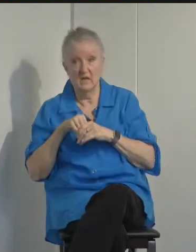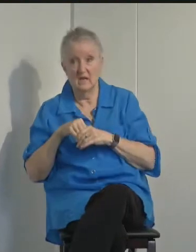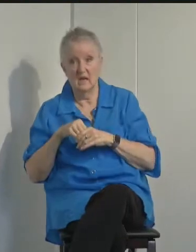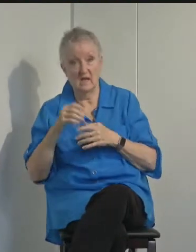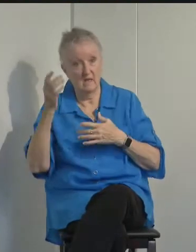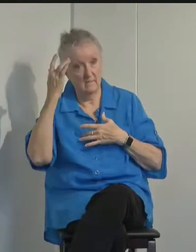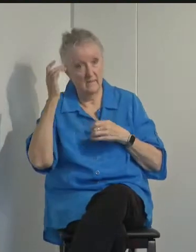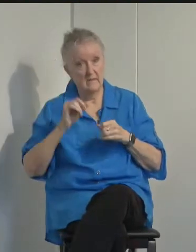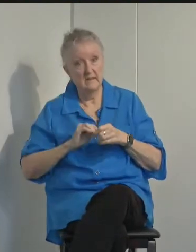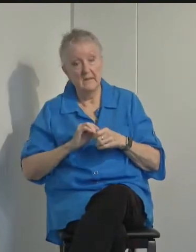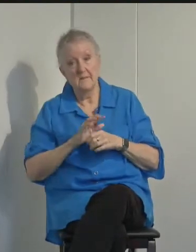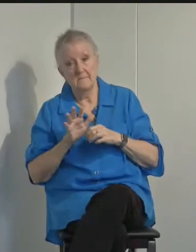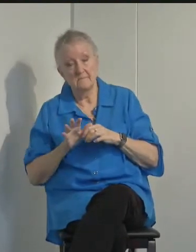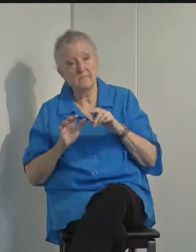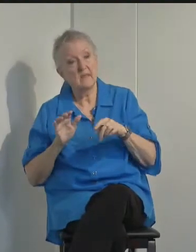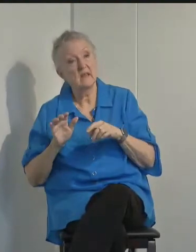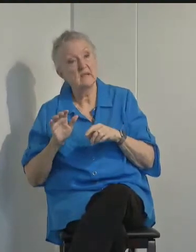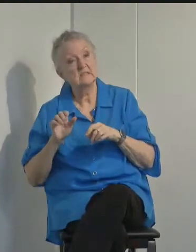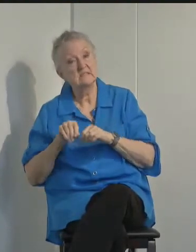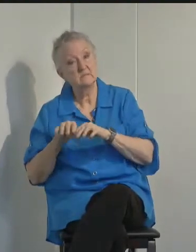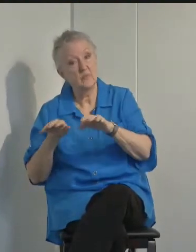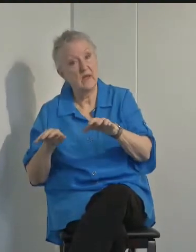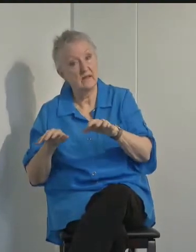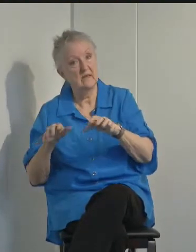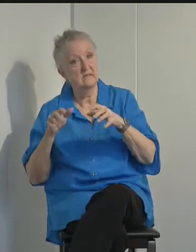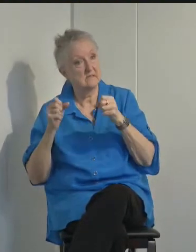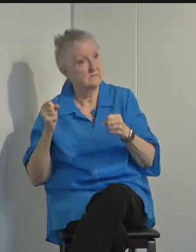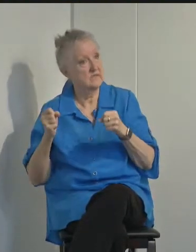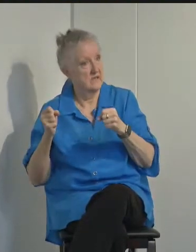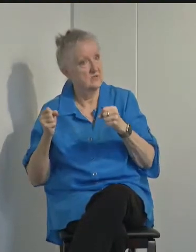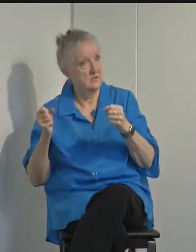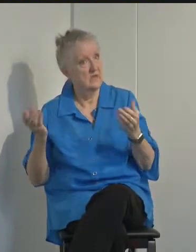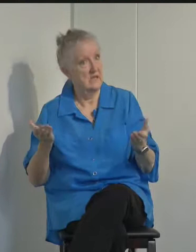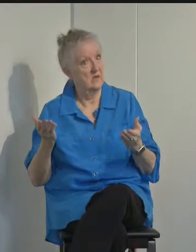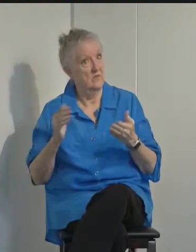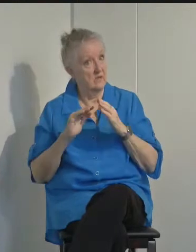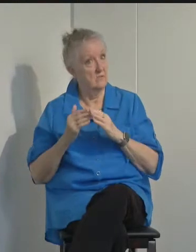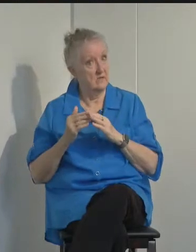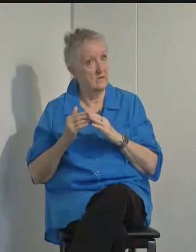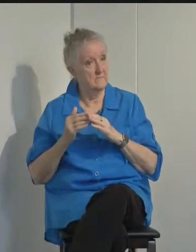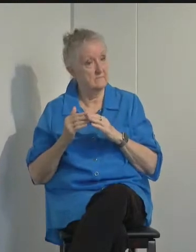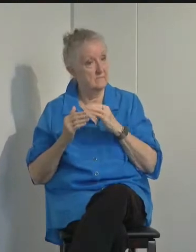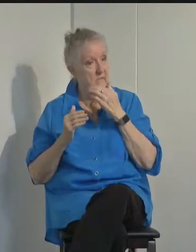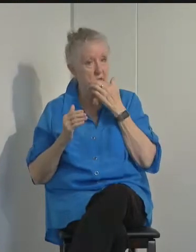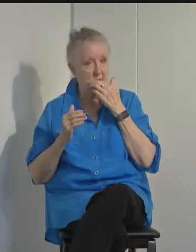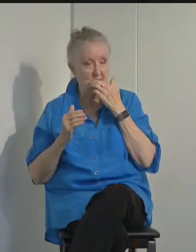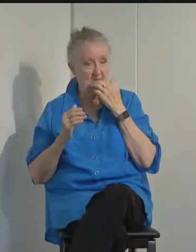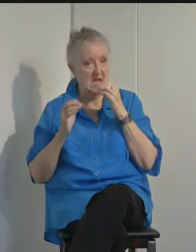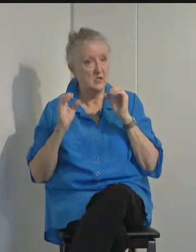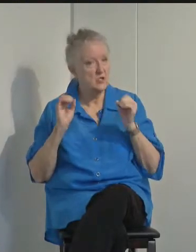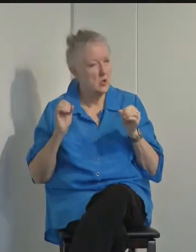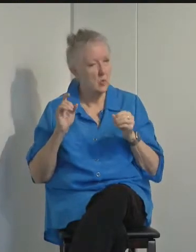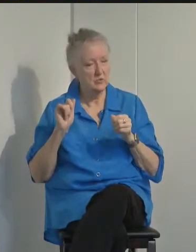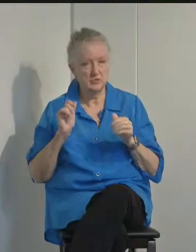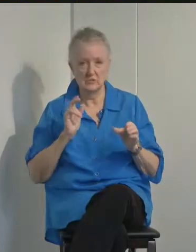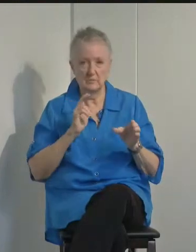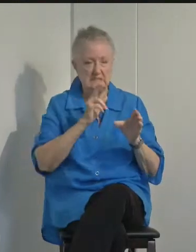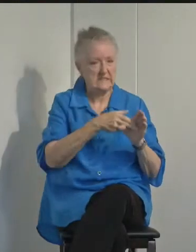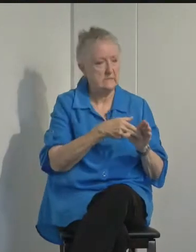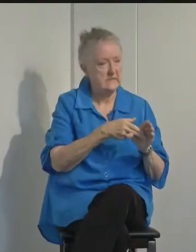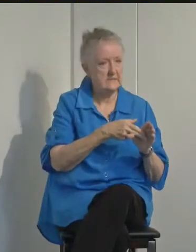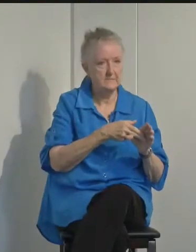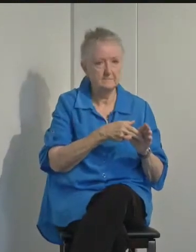COVID-19 spread is substantial in our community, no one should be participating